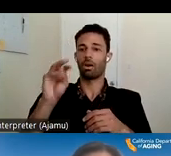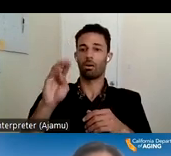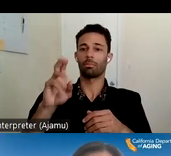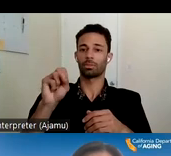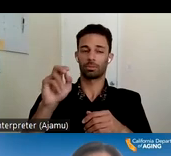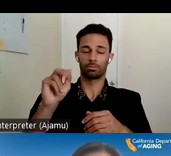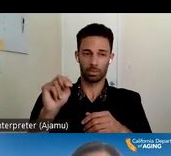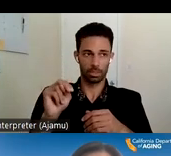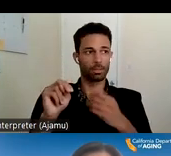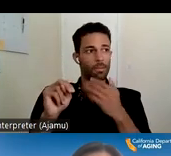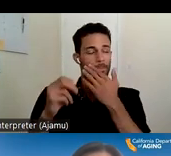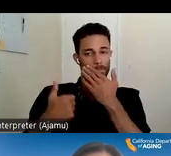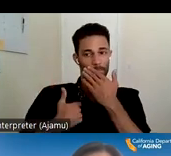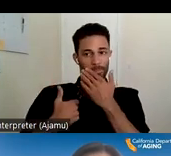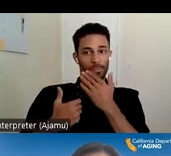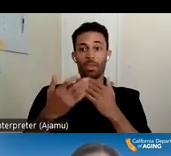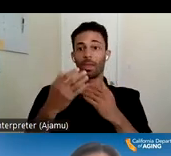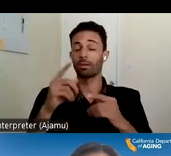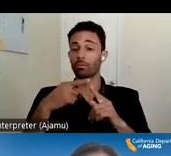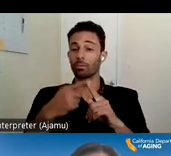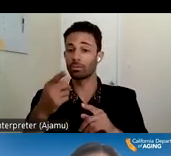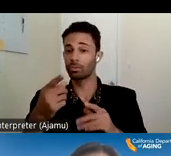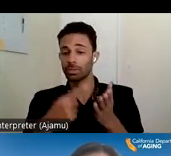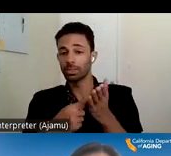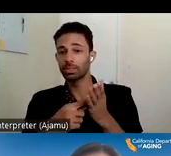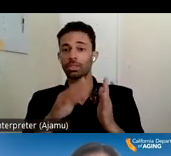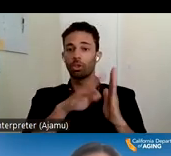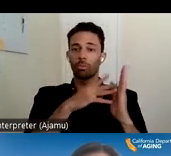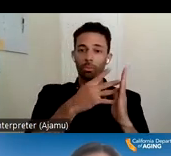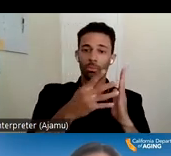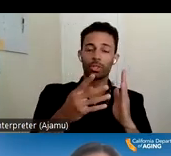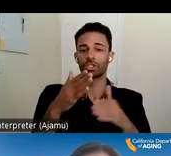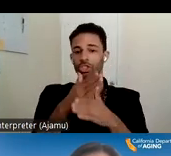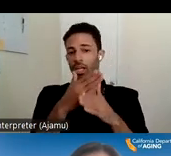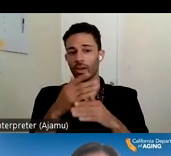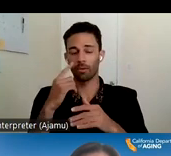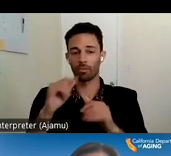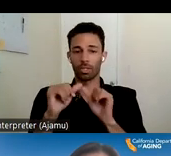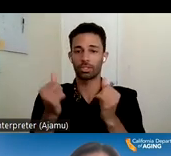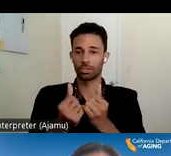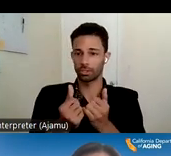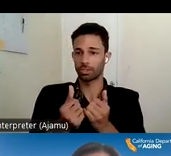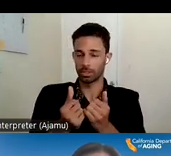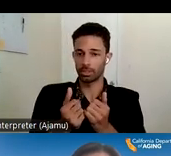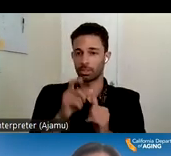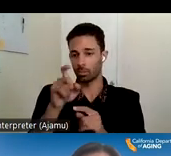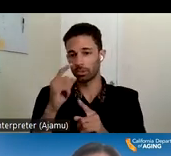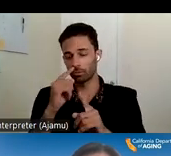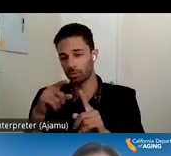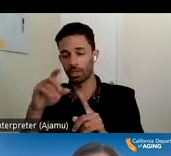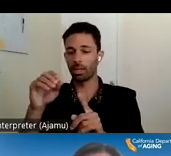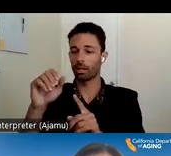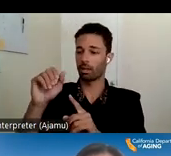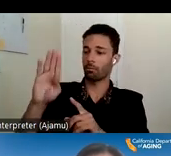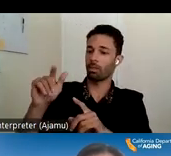um elisa about the the blueprint and sharing between agencies and i guess this is for blanca as well but how much of the statewide